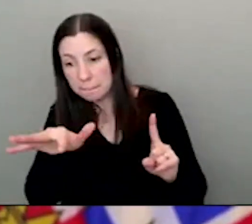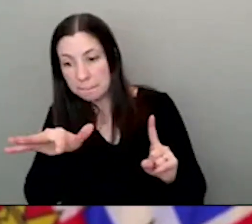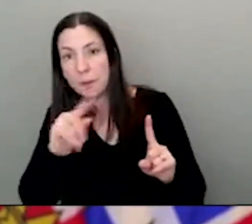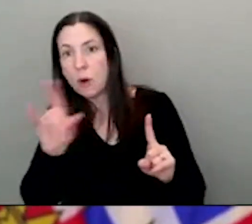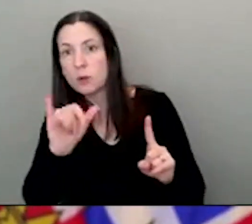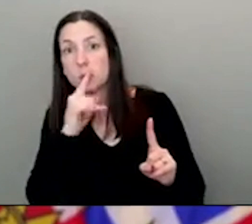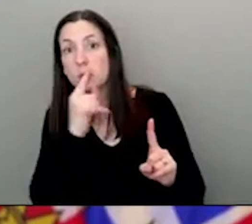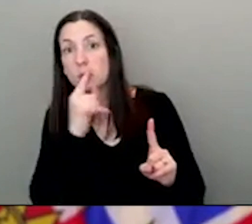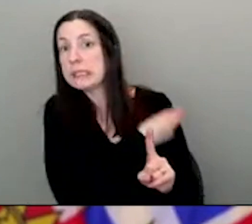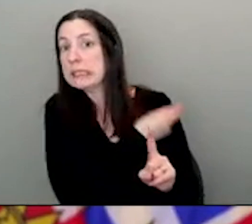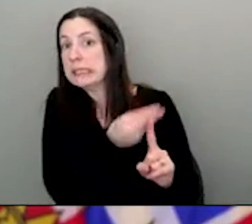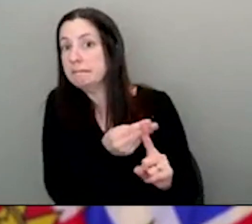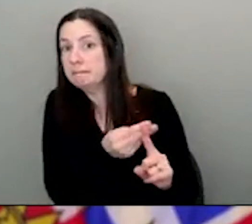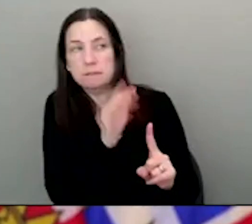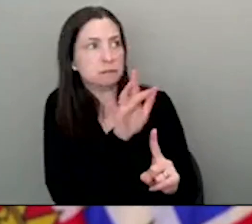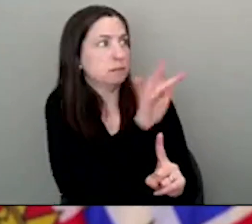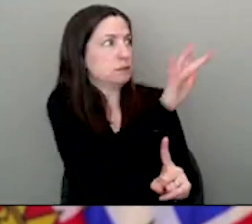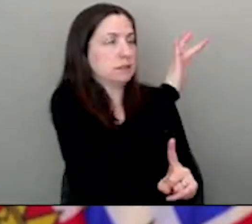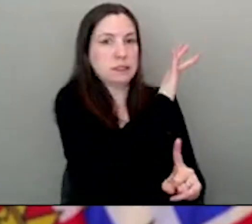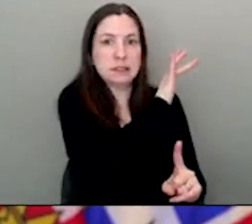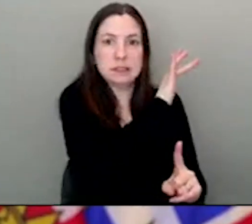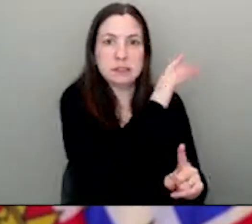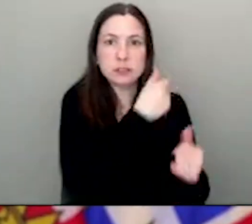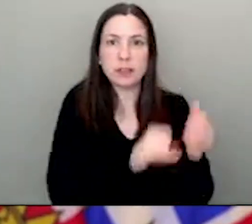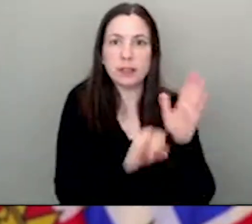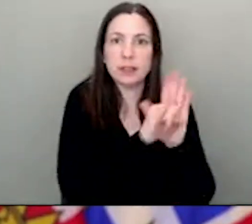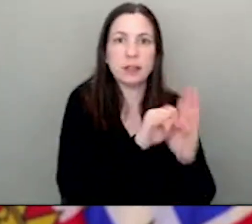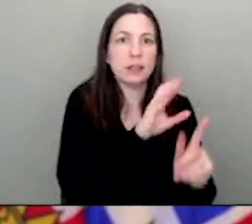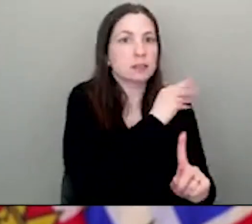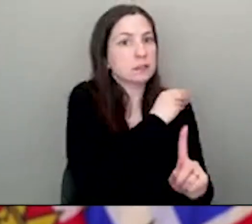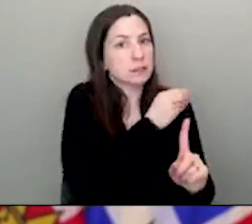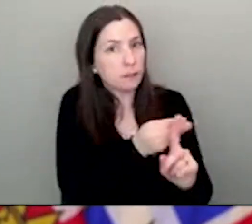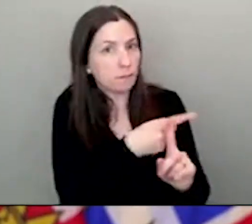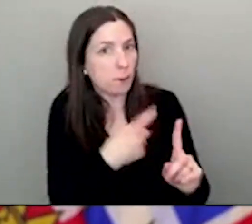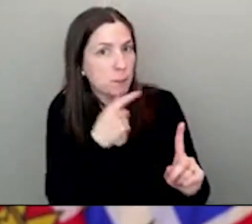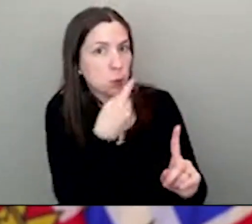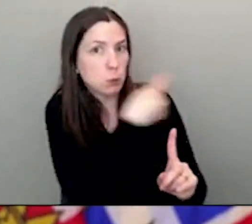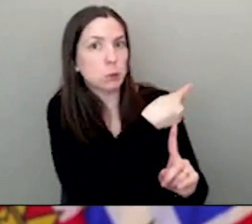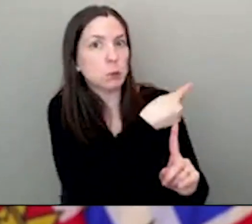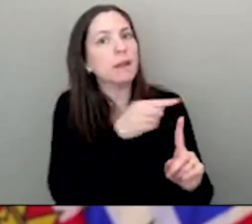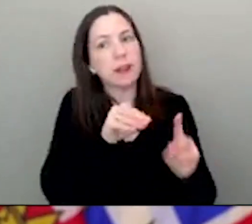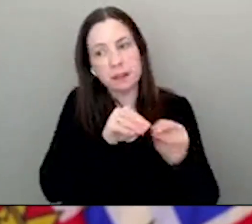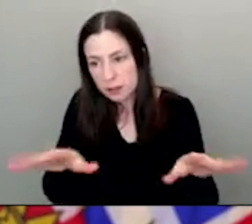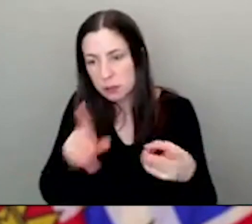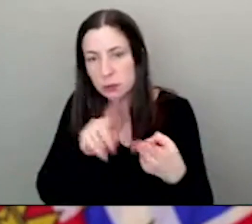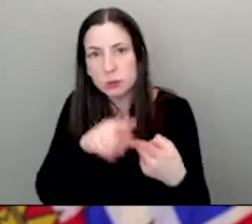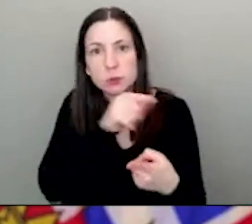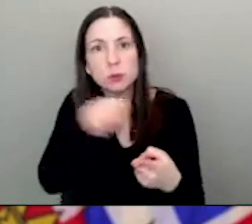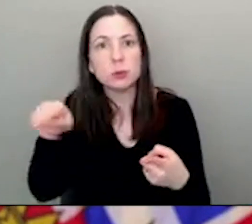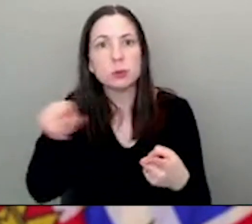and understand as best we can, where things are being transmitted and how and who, so that we can